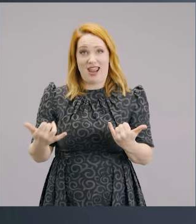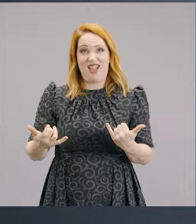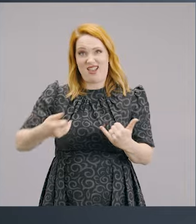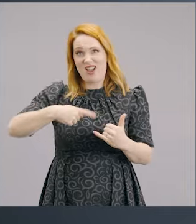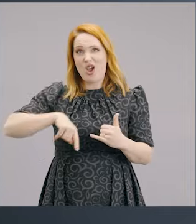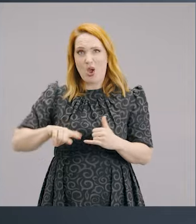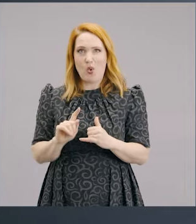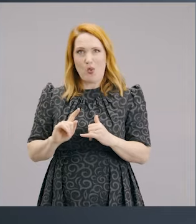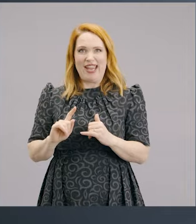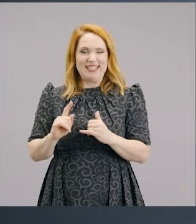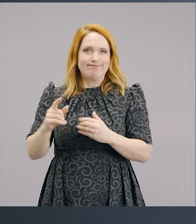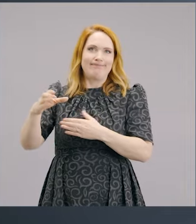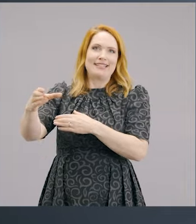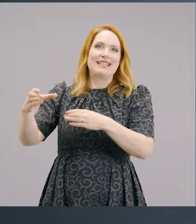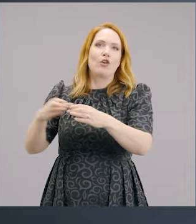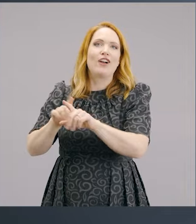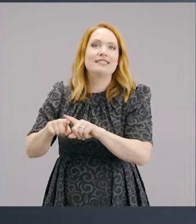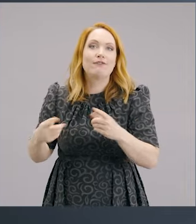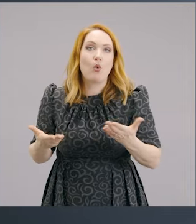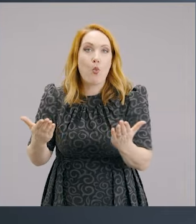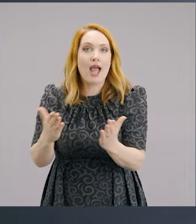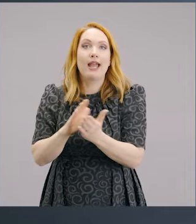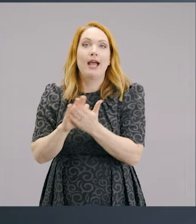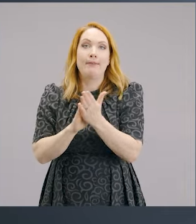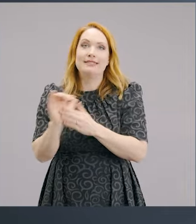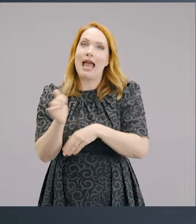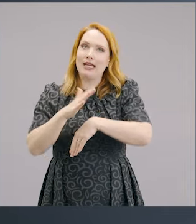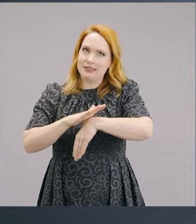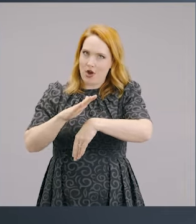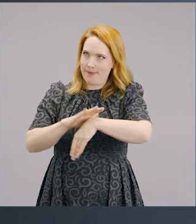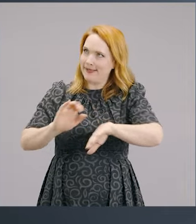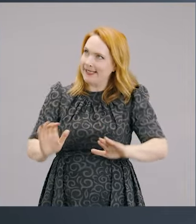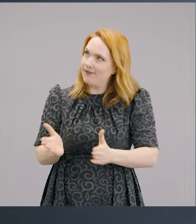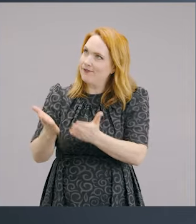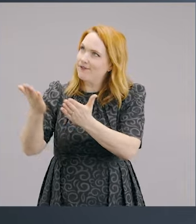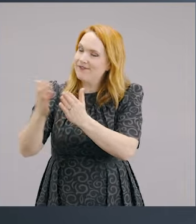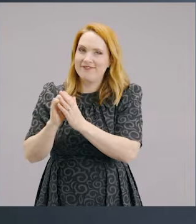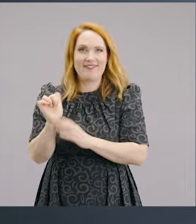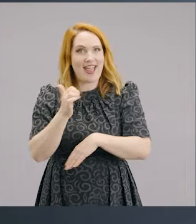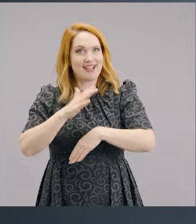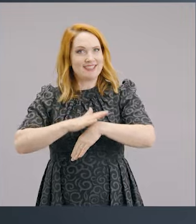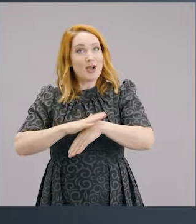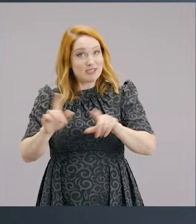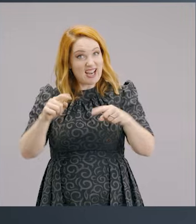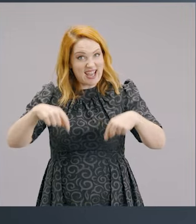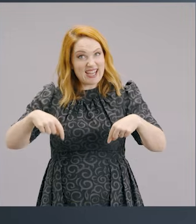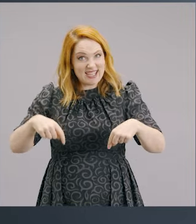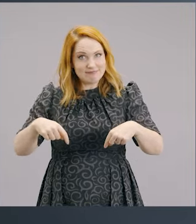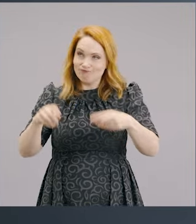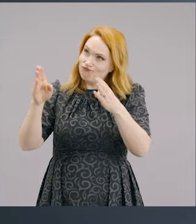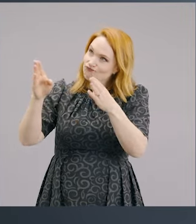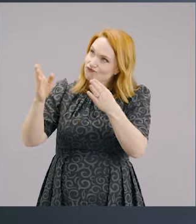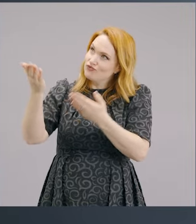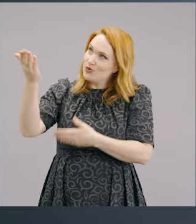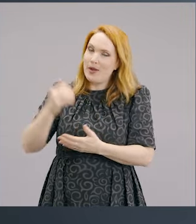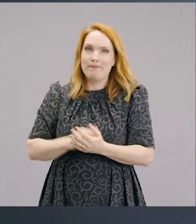sacrifice in a different way. We sacrifice by giving up our time. We've given up our time to be here today. We